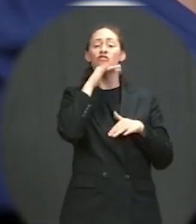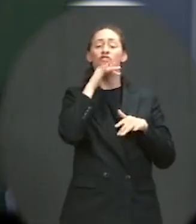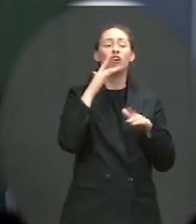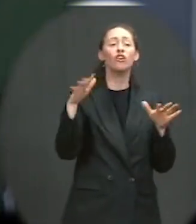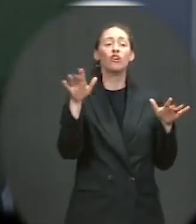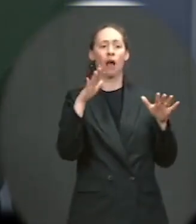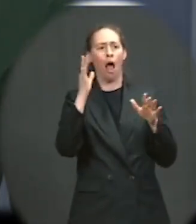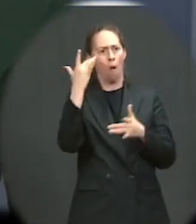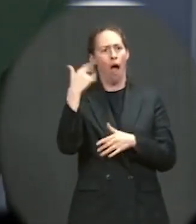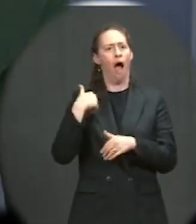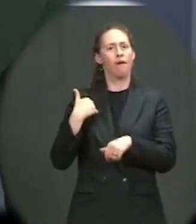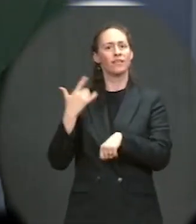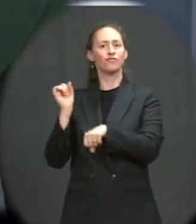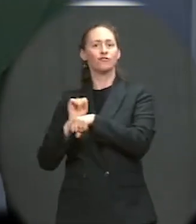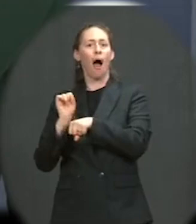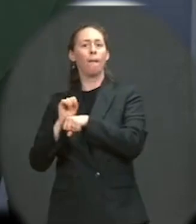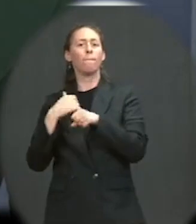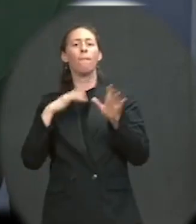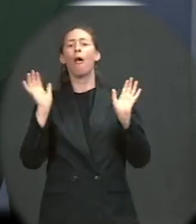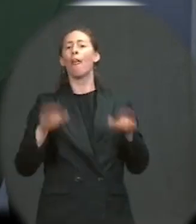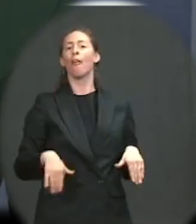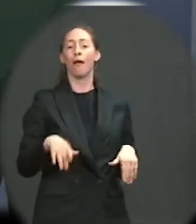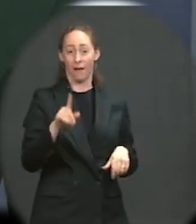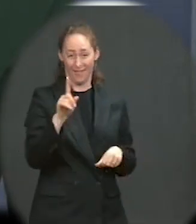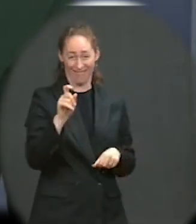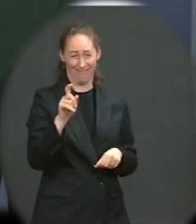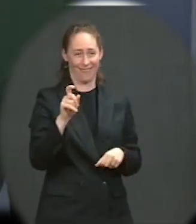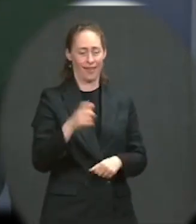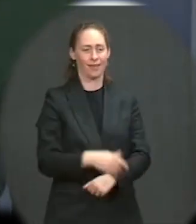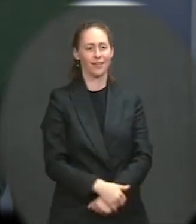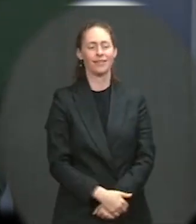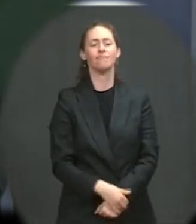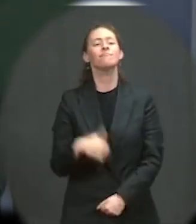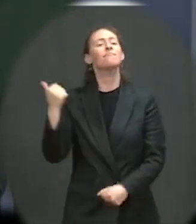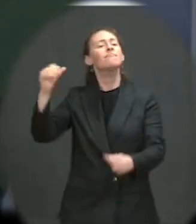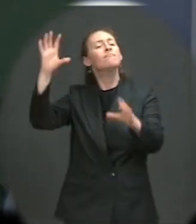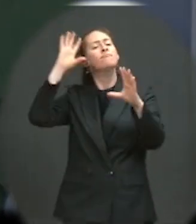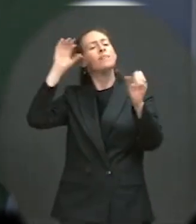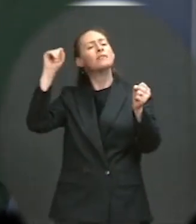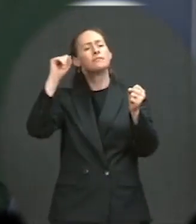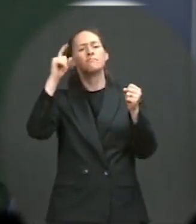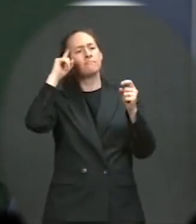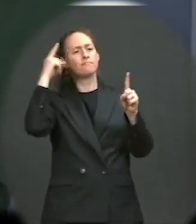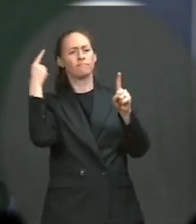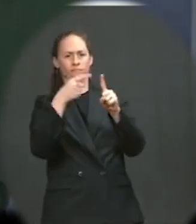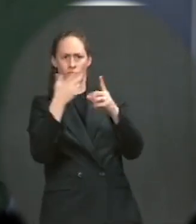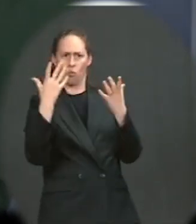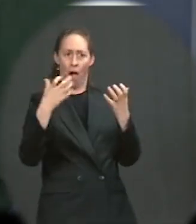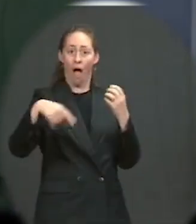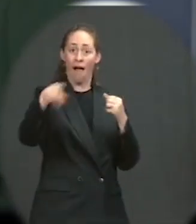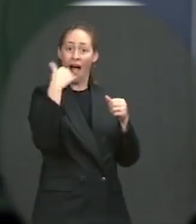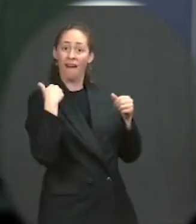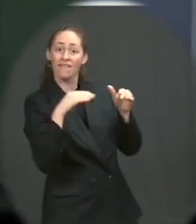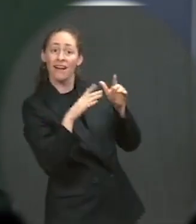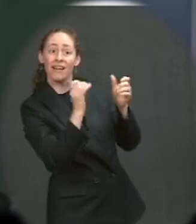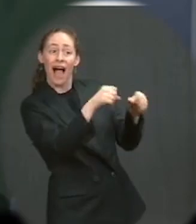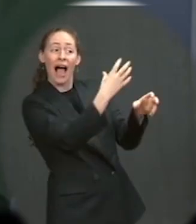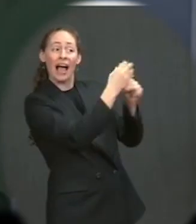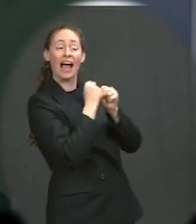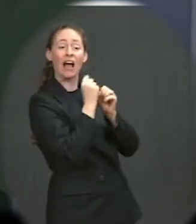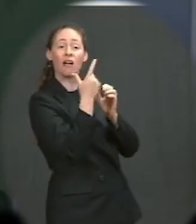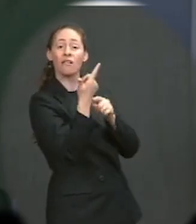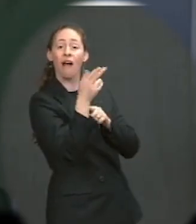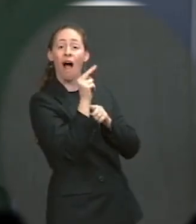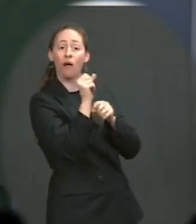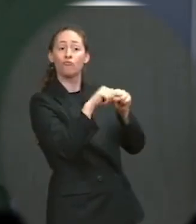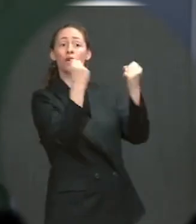Well, I think the president believes that we shouldn't allow access to guns to those criminals who are currently illegally buying